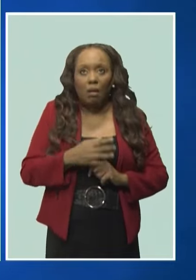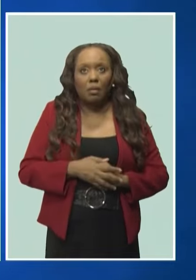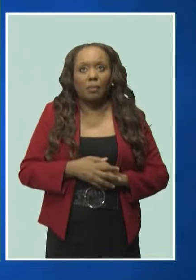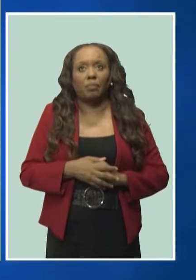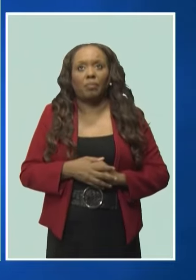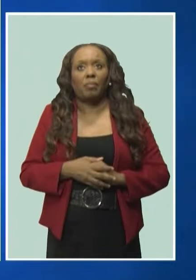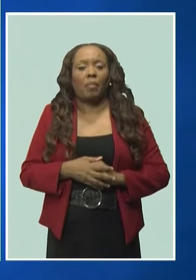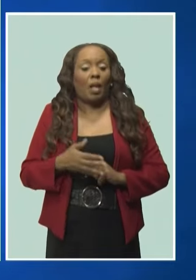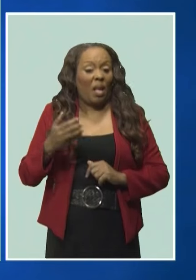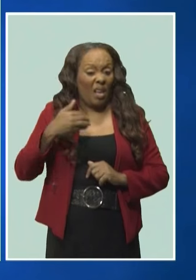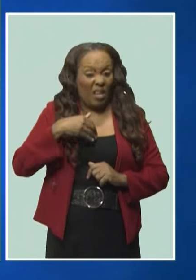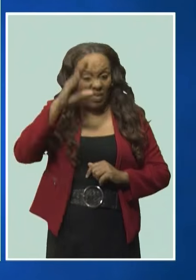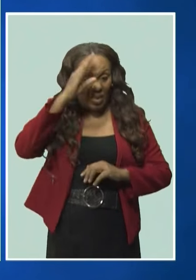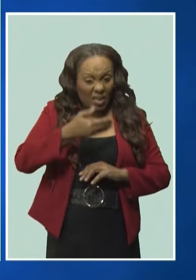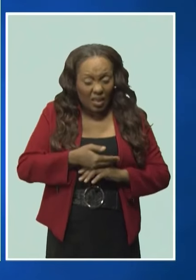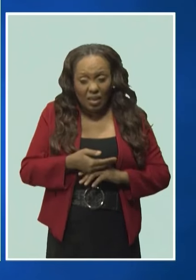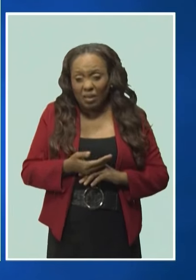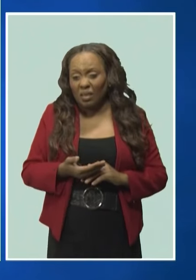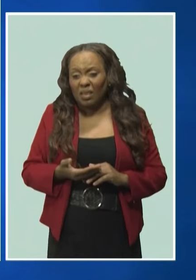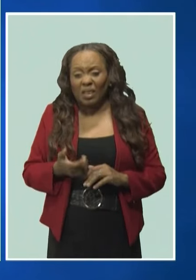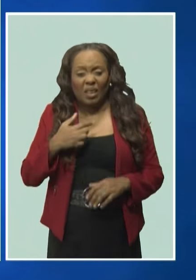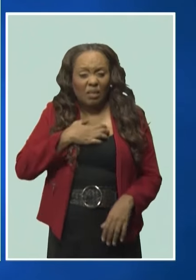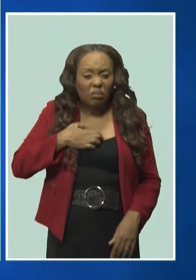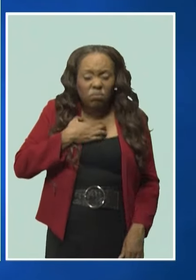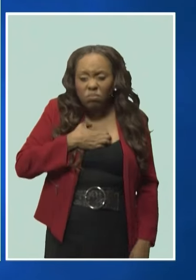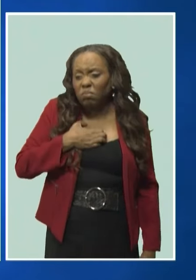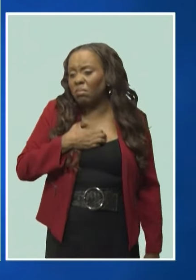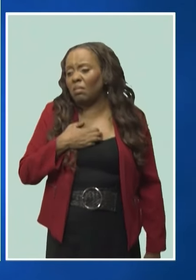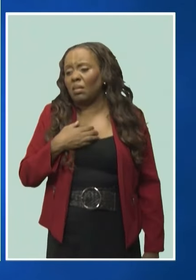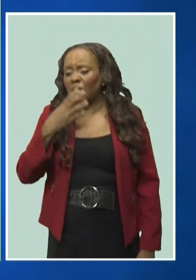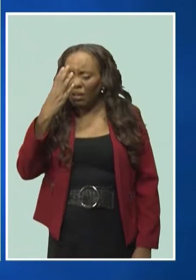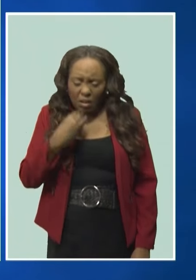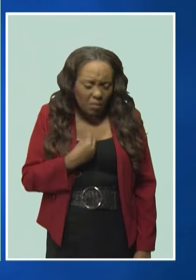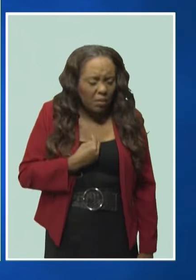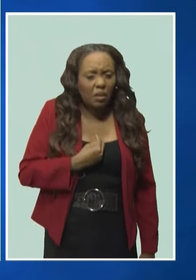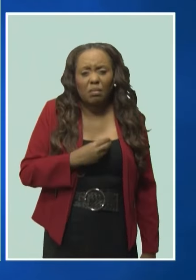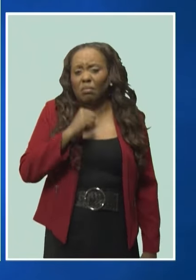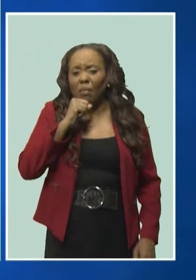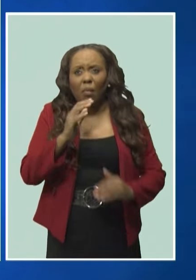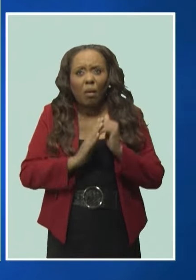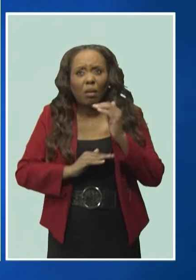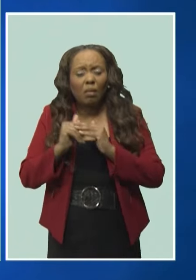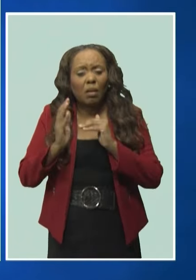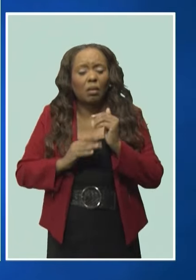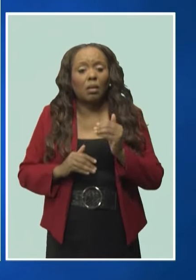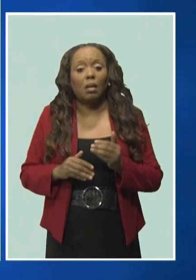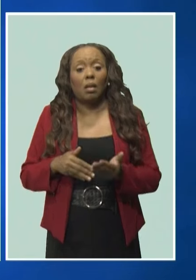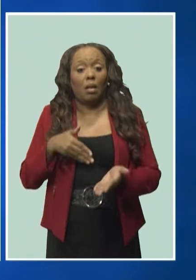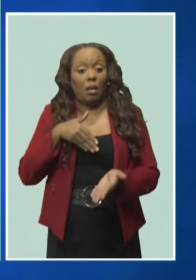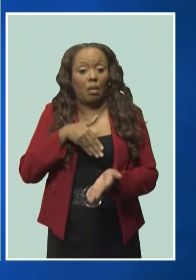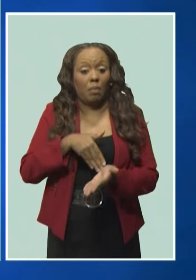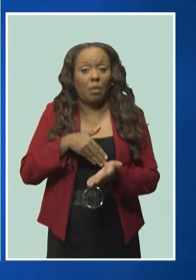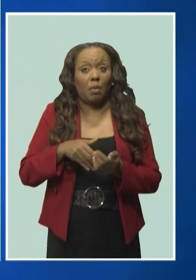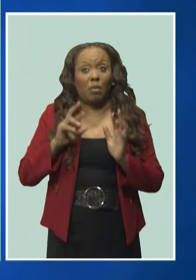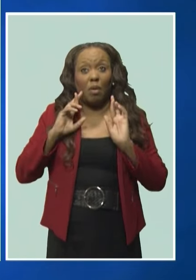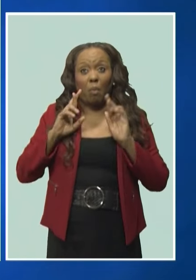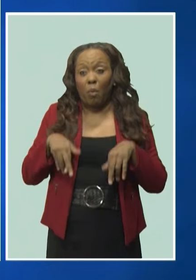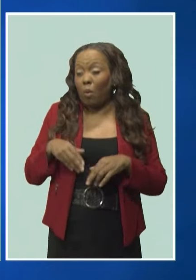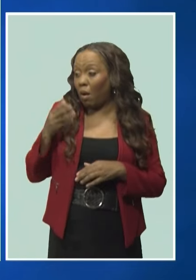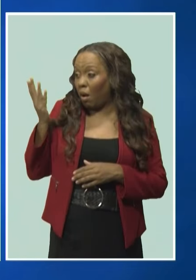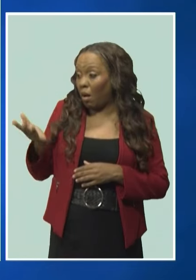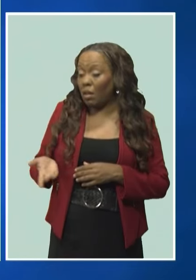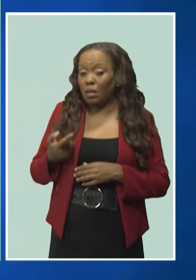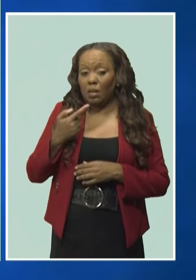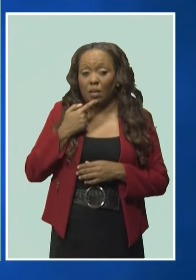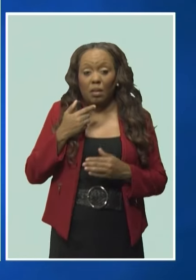irritated or comfortable. I'm either sleepy. A medical report from a doctor at a polyclinic diagnoses